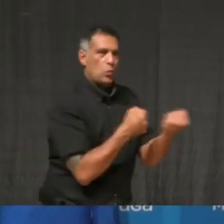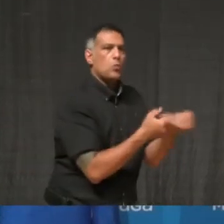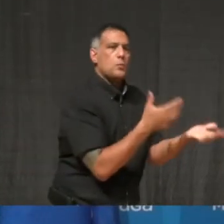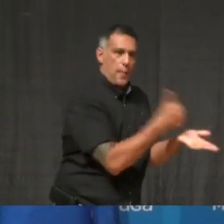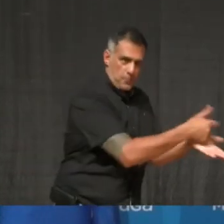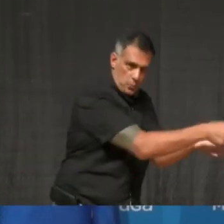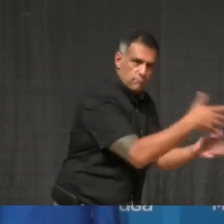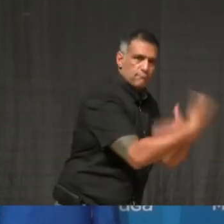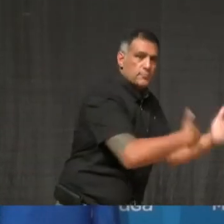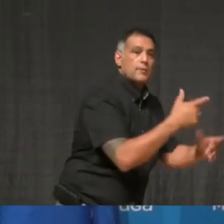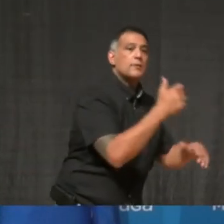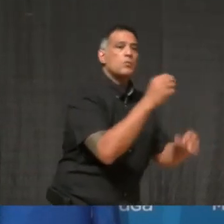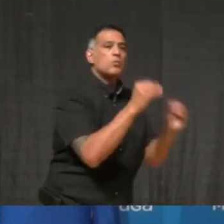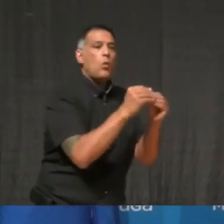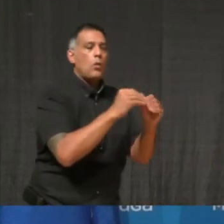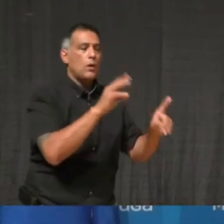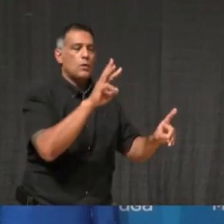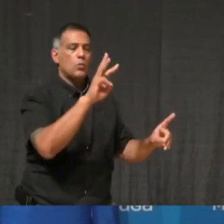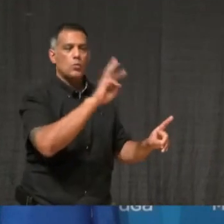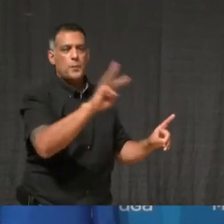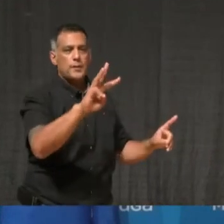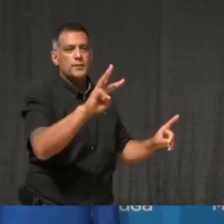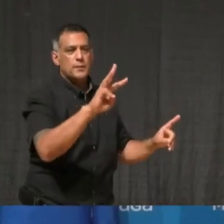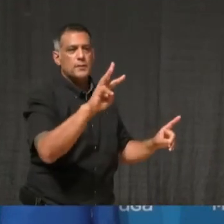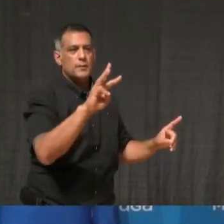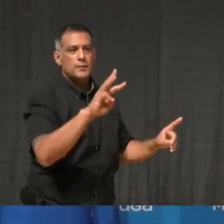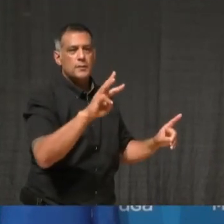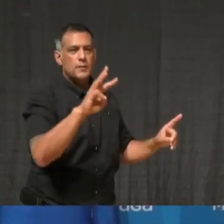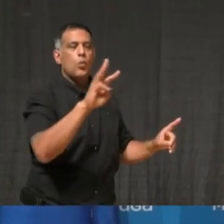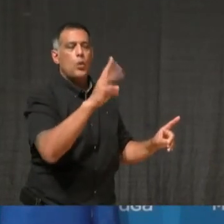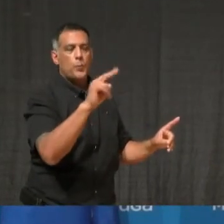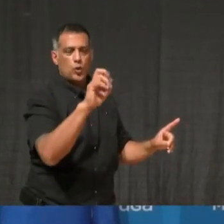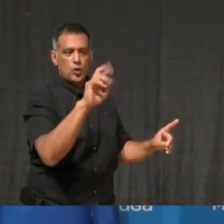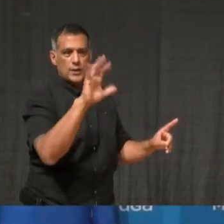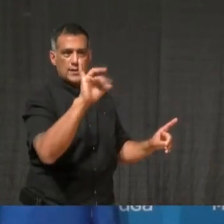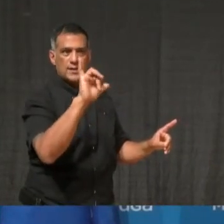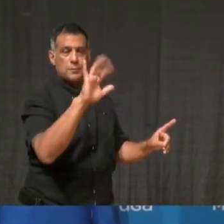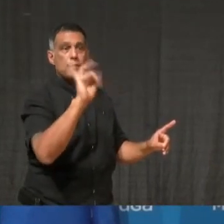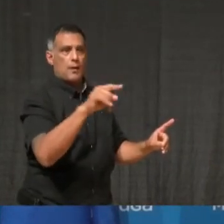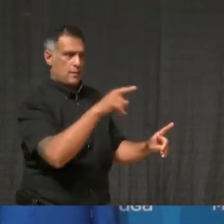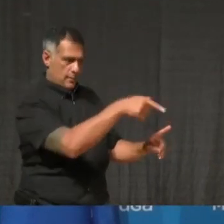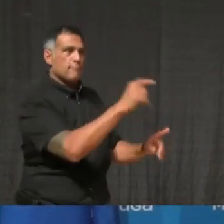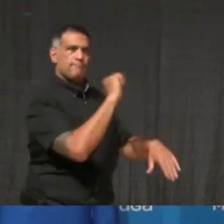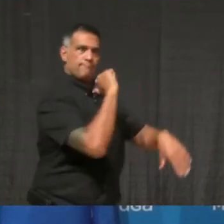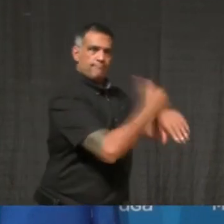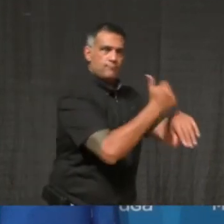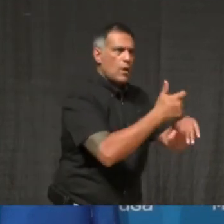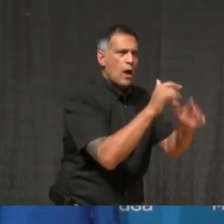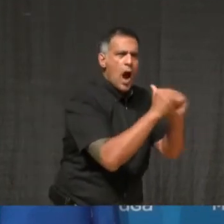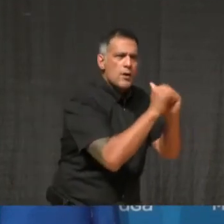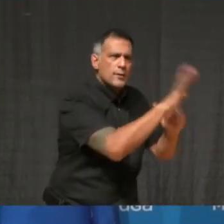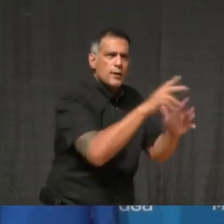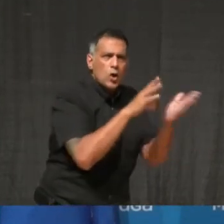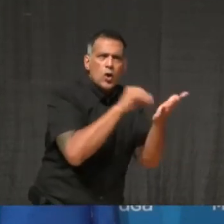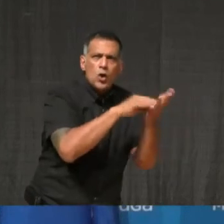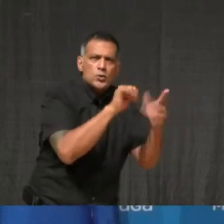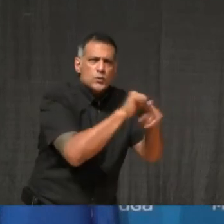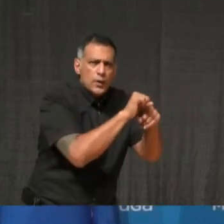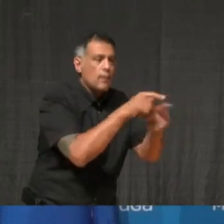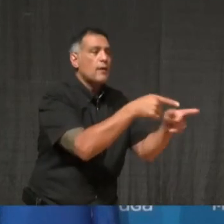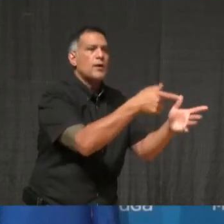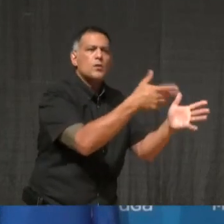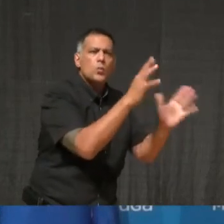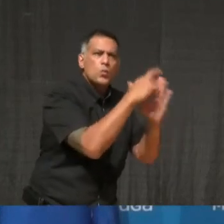small businesses by sector to get the message across. What is available? What are the resources available to them? They've done, I think, hundreds